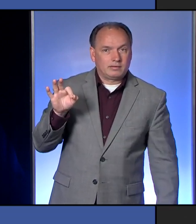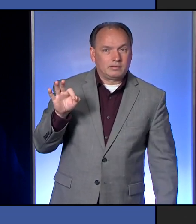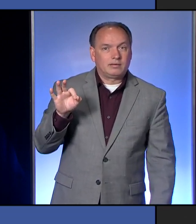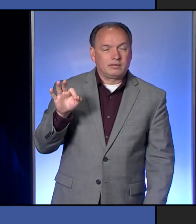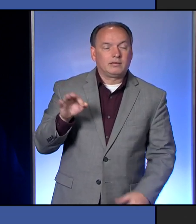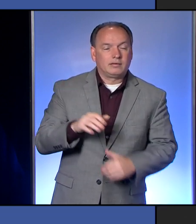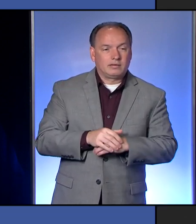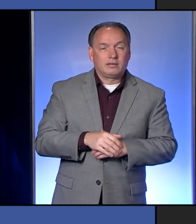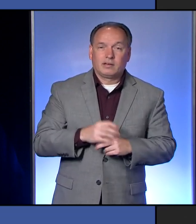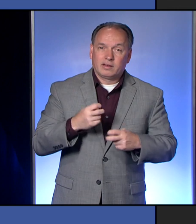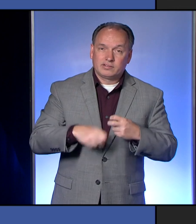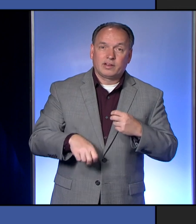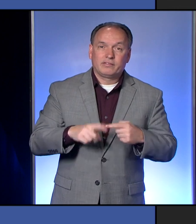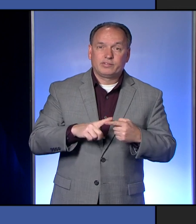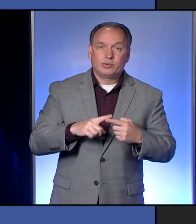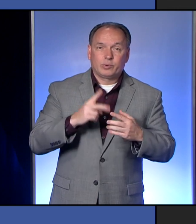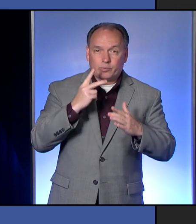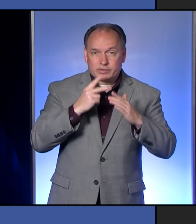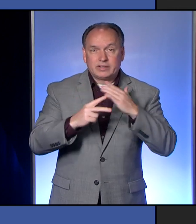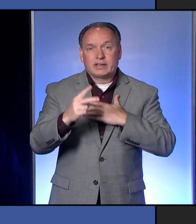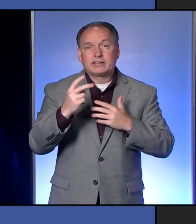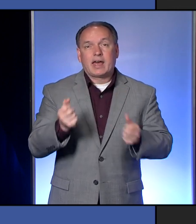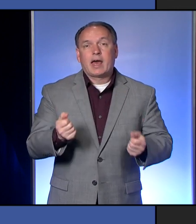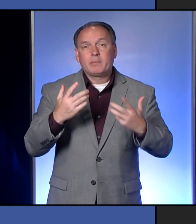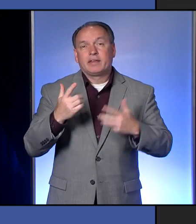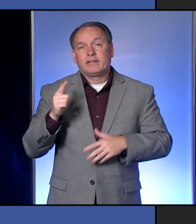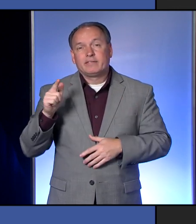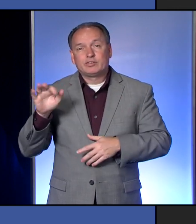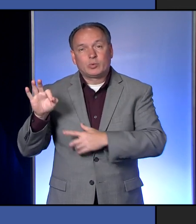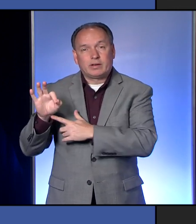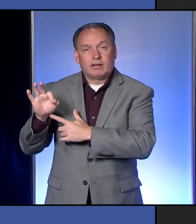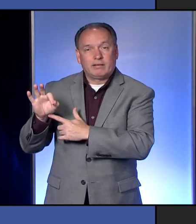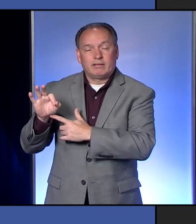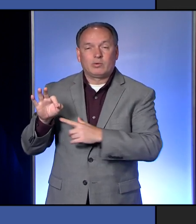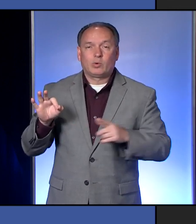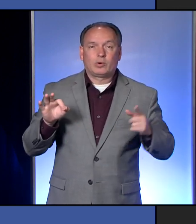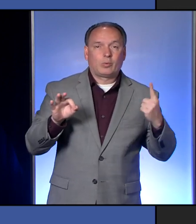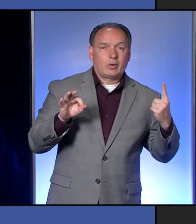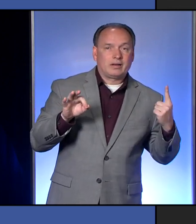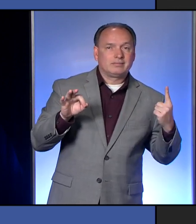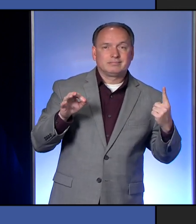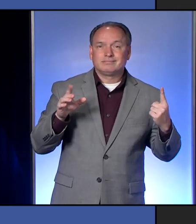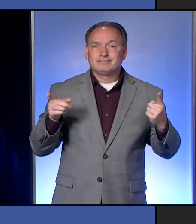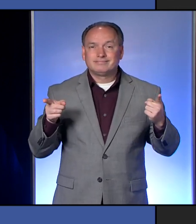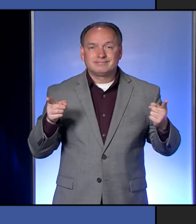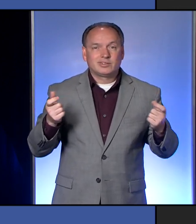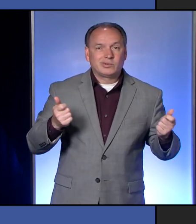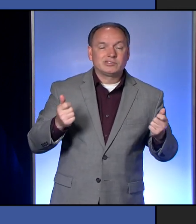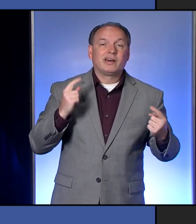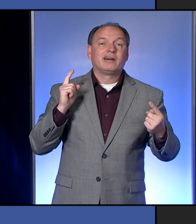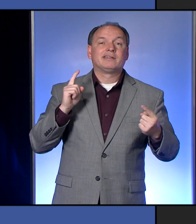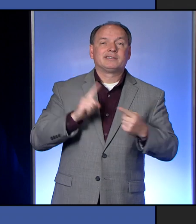And it's a little tough to predict how many we're going to get with any particular case until we actually speak with them.